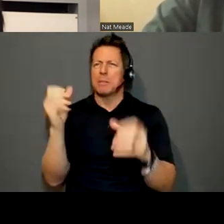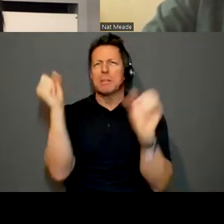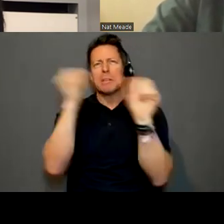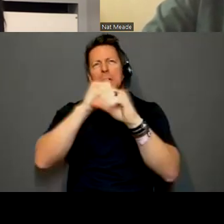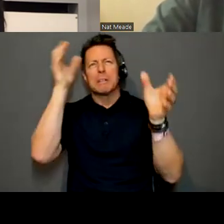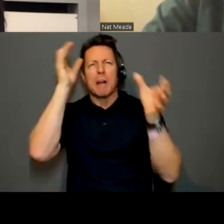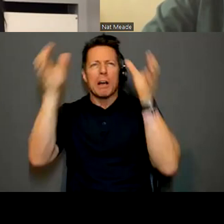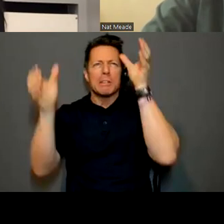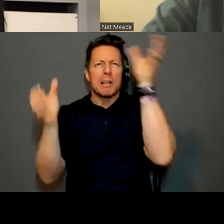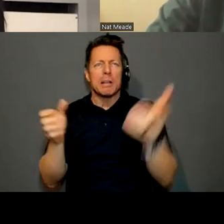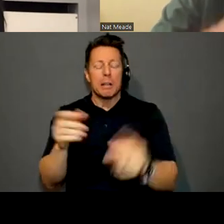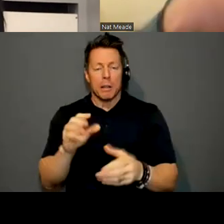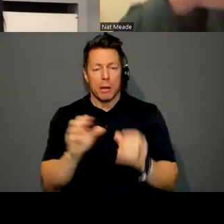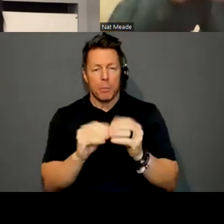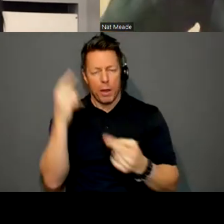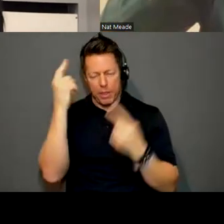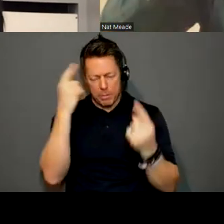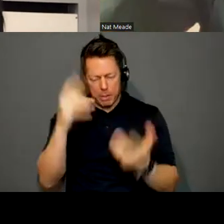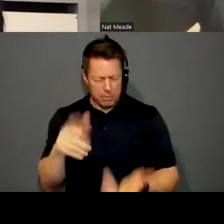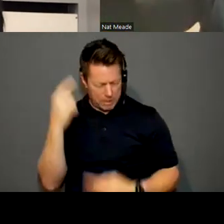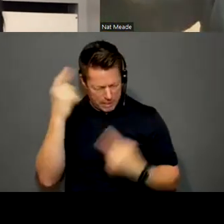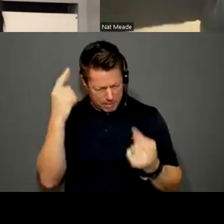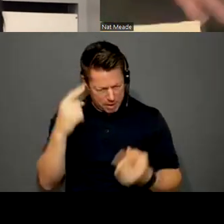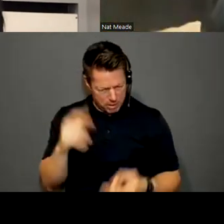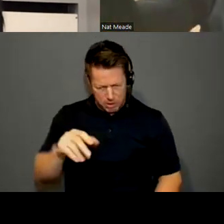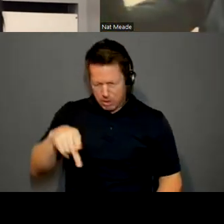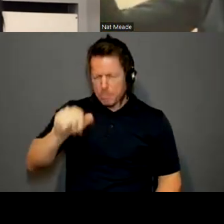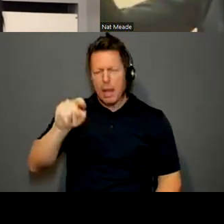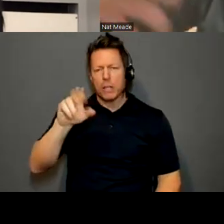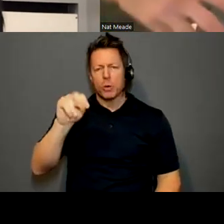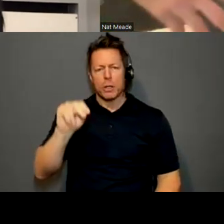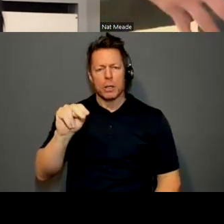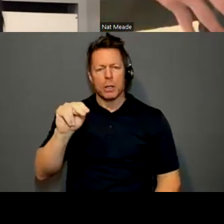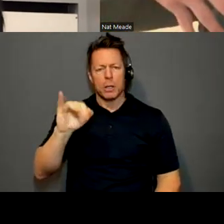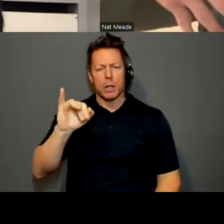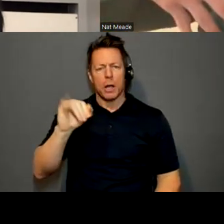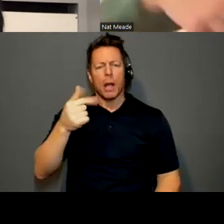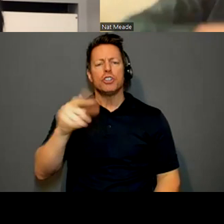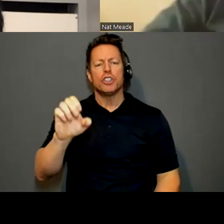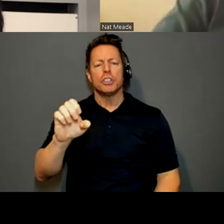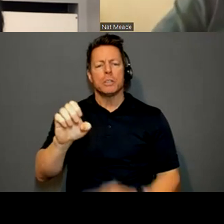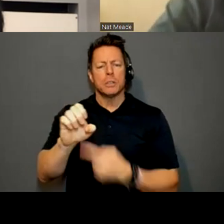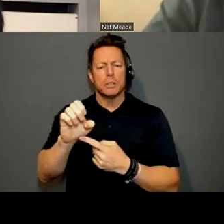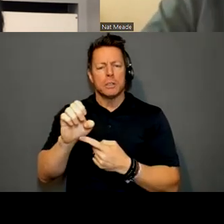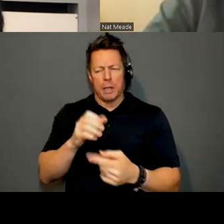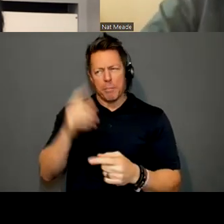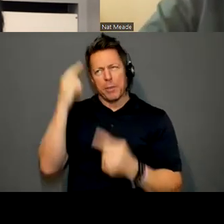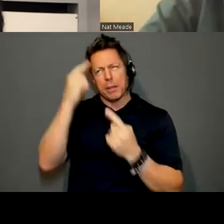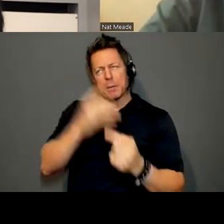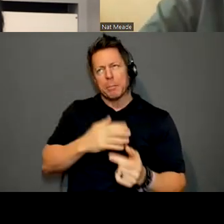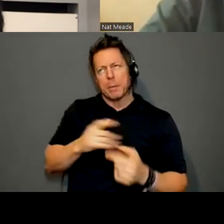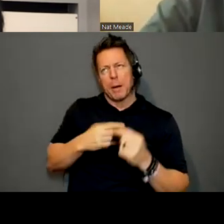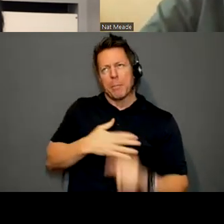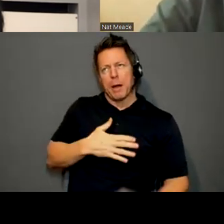I, the more I think about it, and also kind of thinking about patronage and my own father and kind of how tenuous and